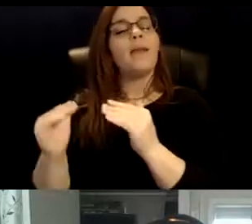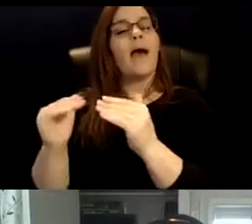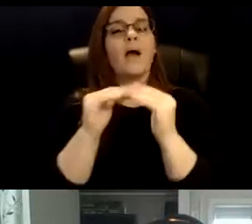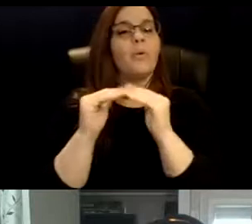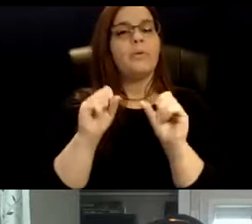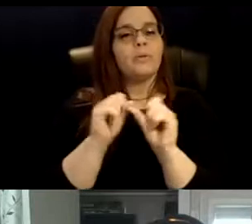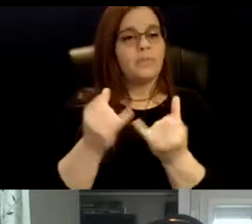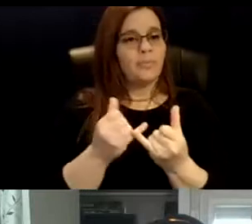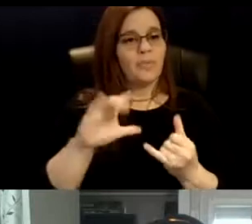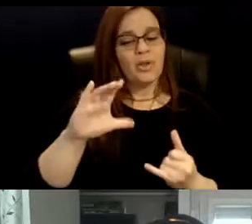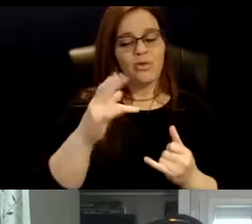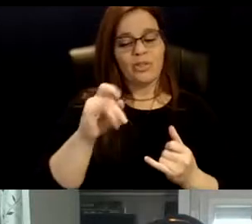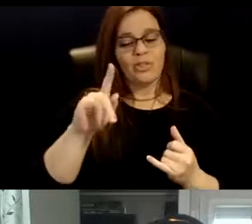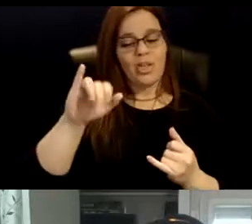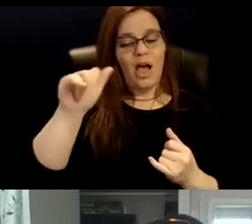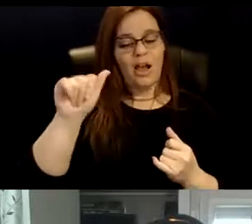Would you like to introduce yourself?